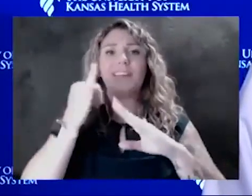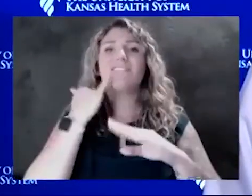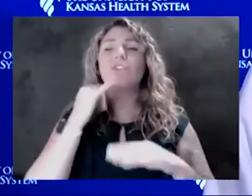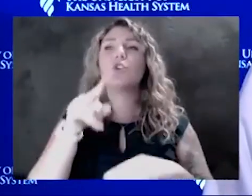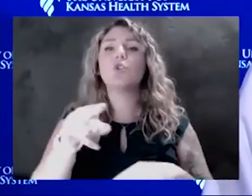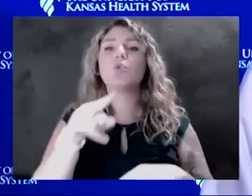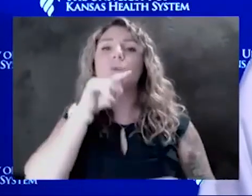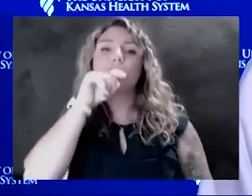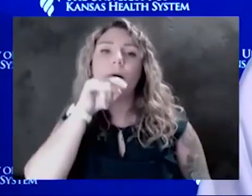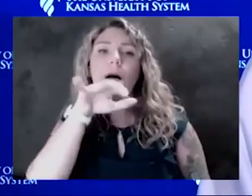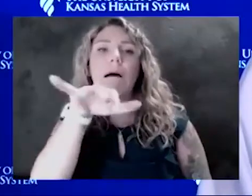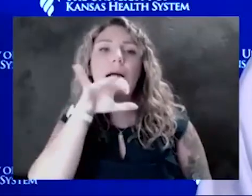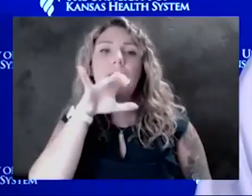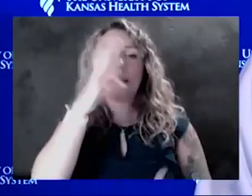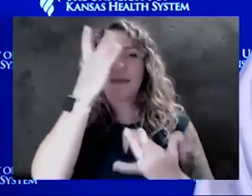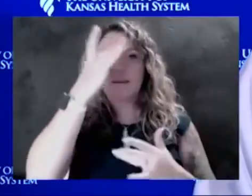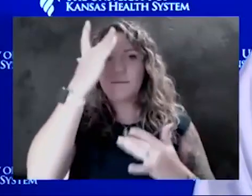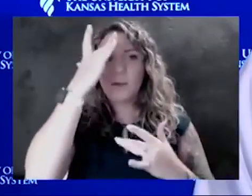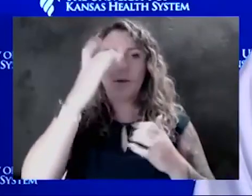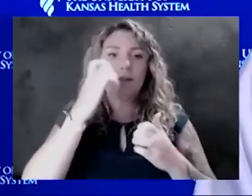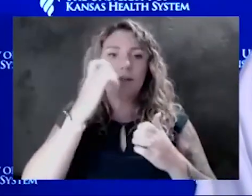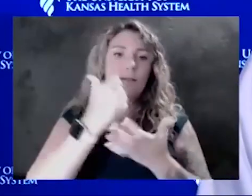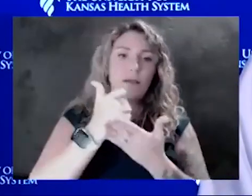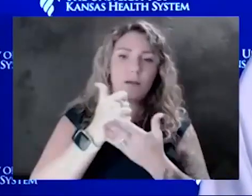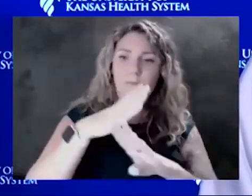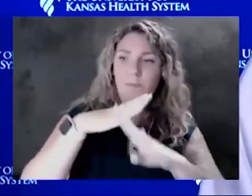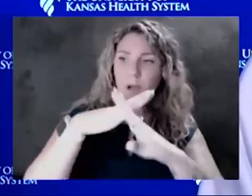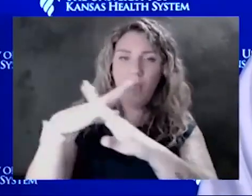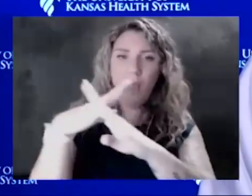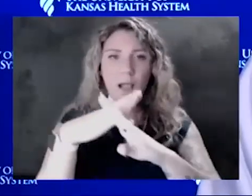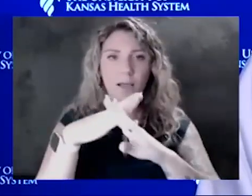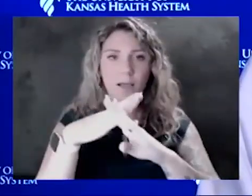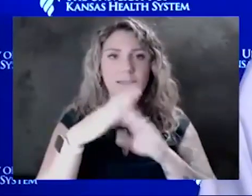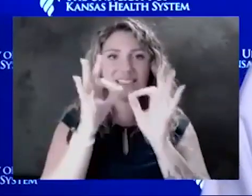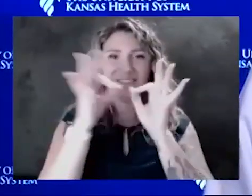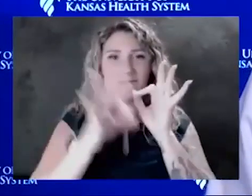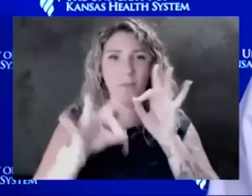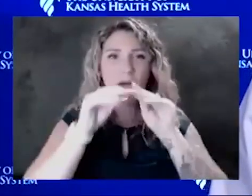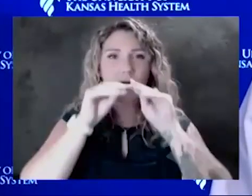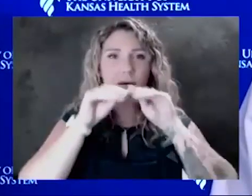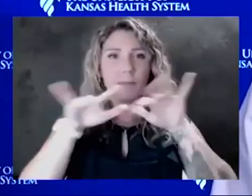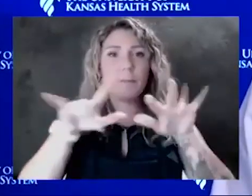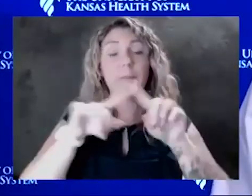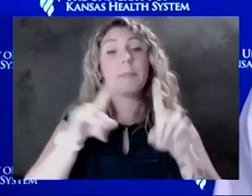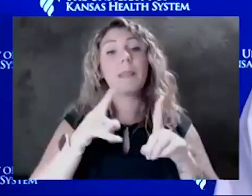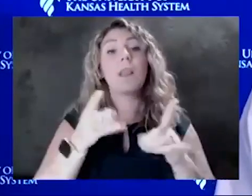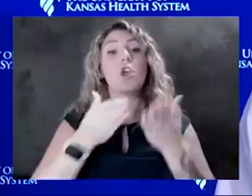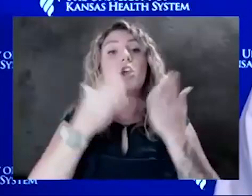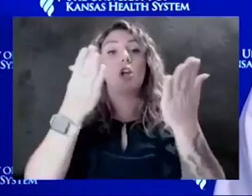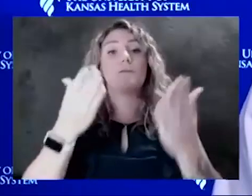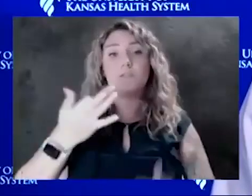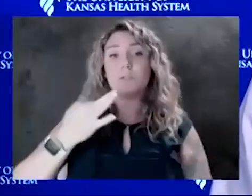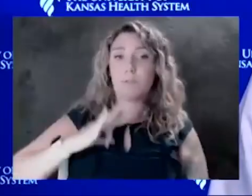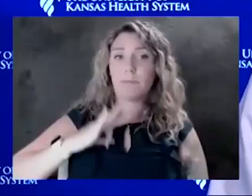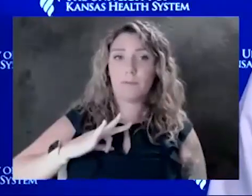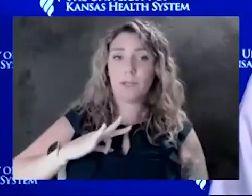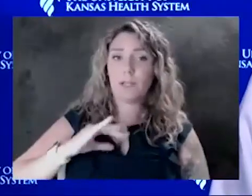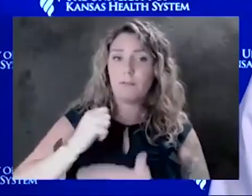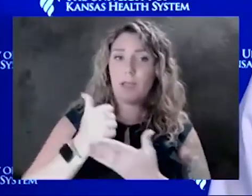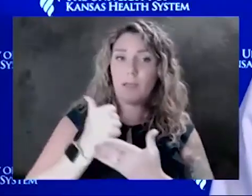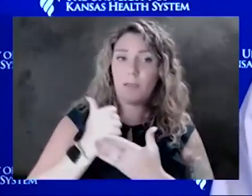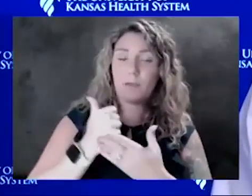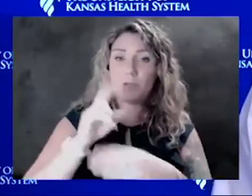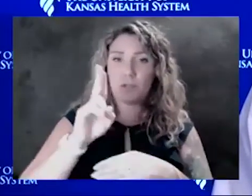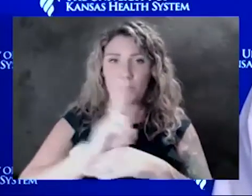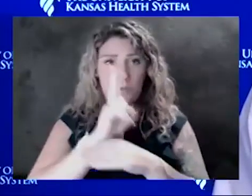environment. This will help block some of that expression. But it does offer that benefit of helping the wearer as well to